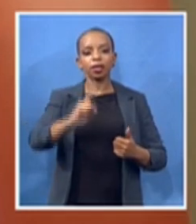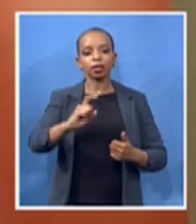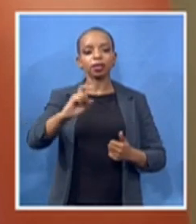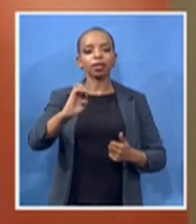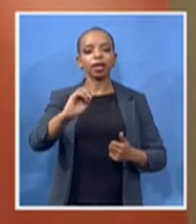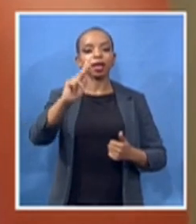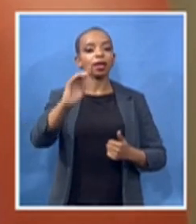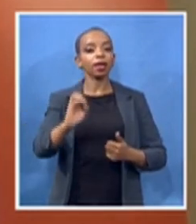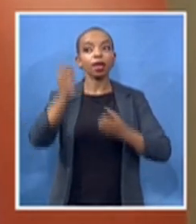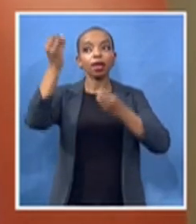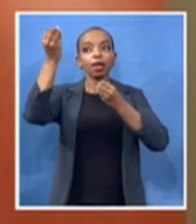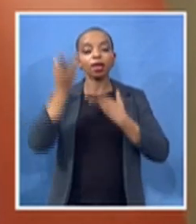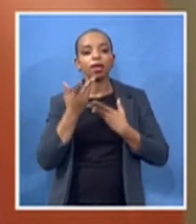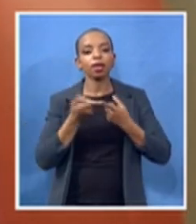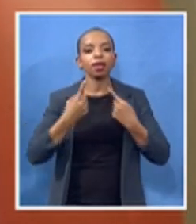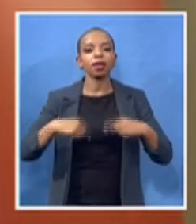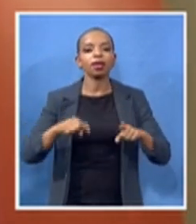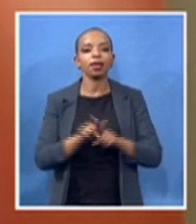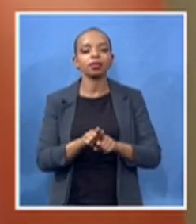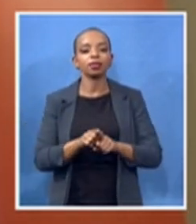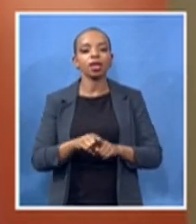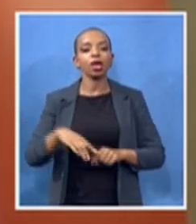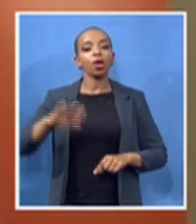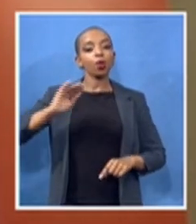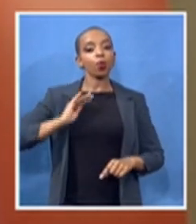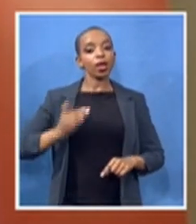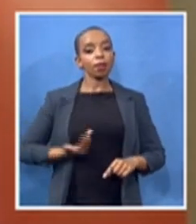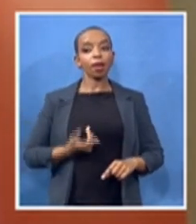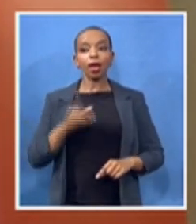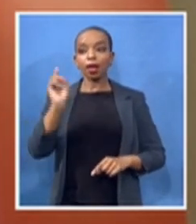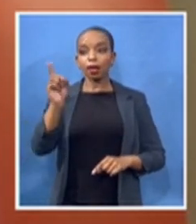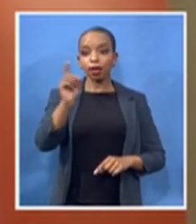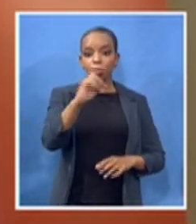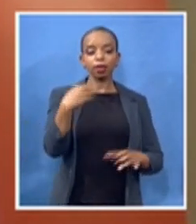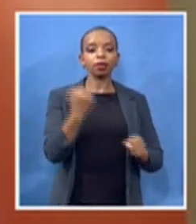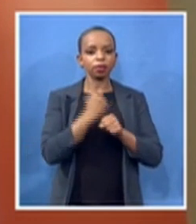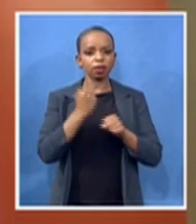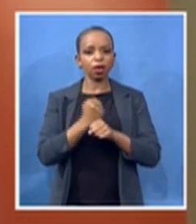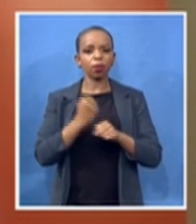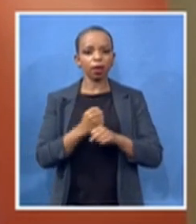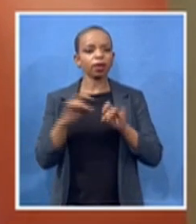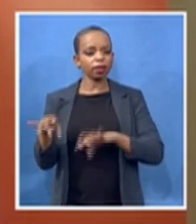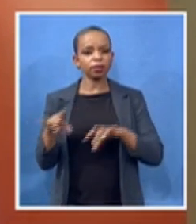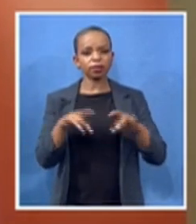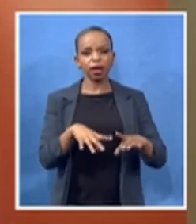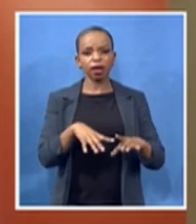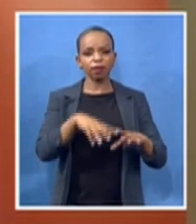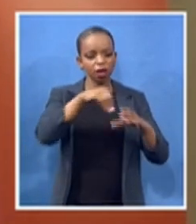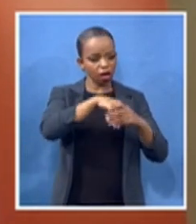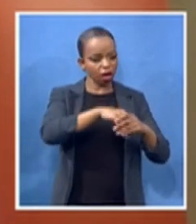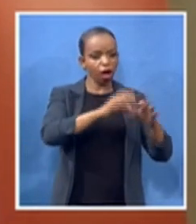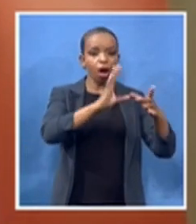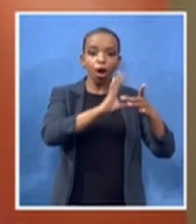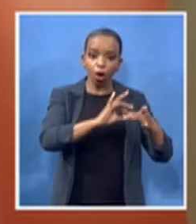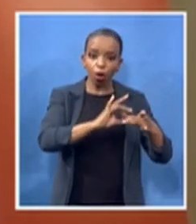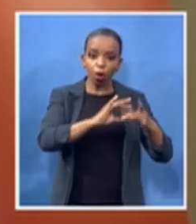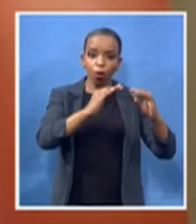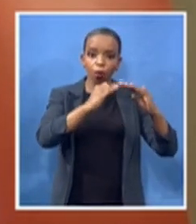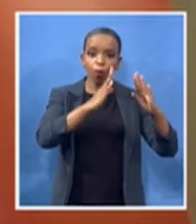continue to face at their homes in their communities at the workplace and in society